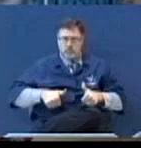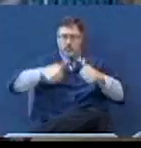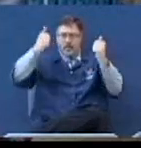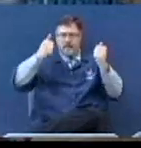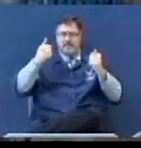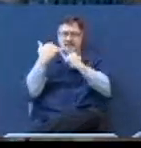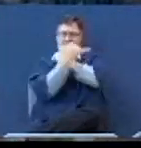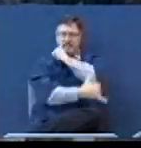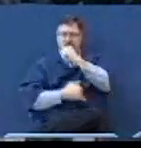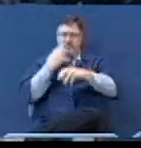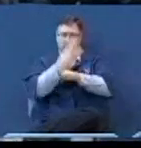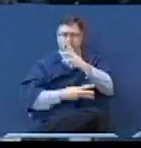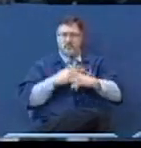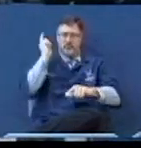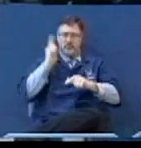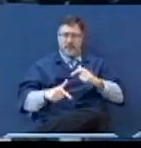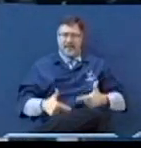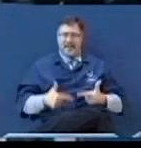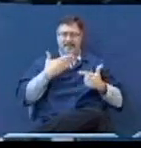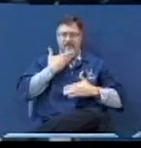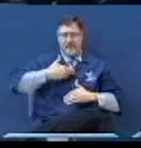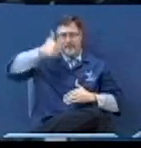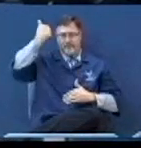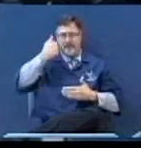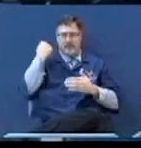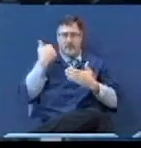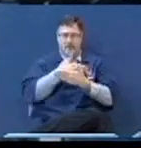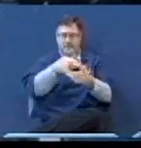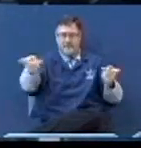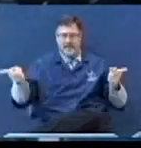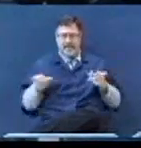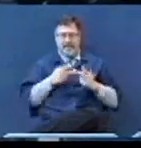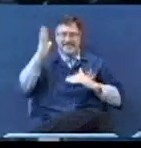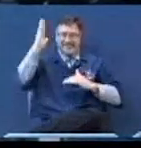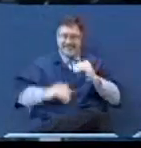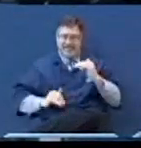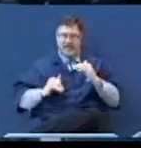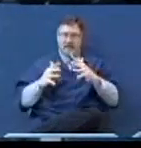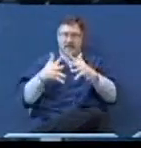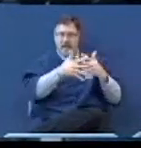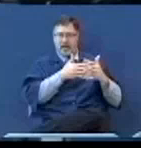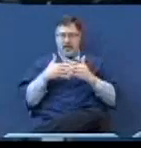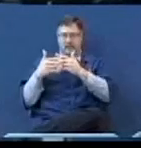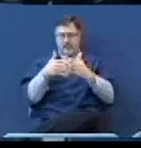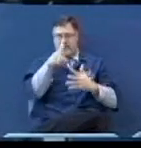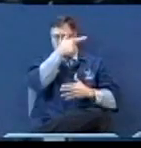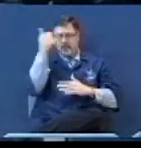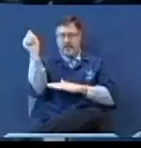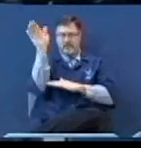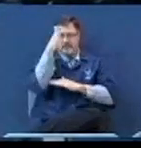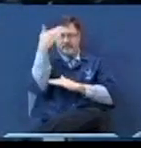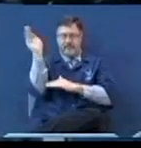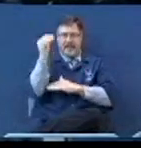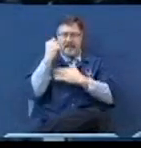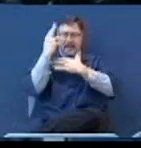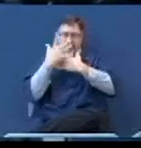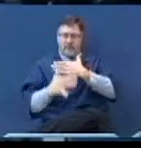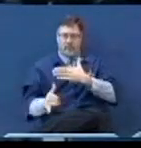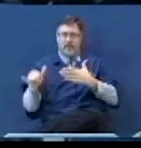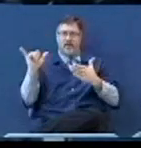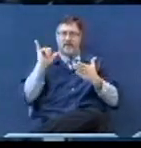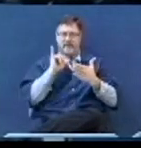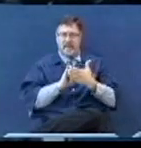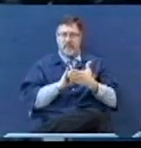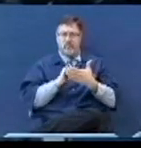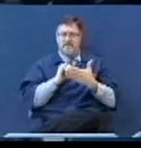the world. You can't live in a better place than America because of the blood that was shed to keep you